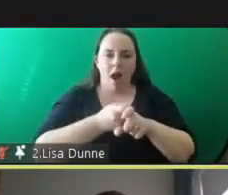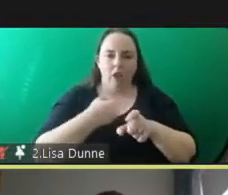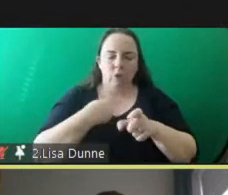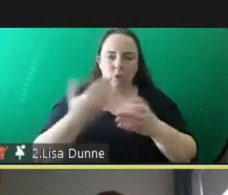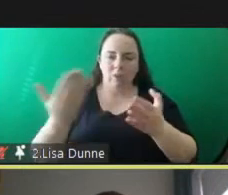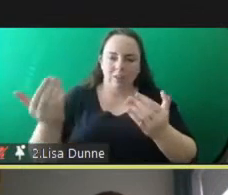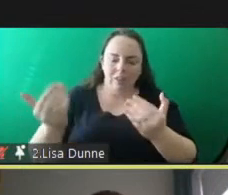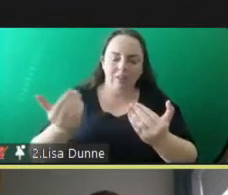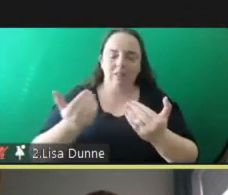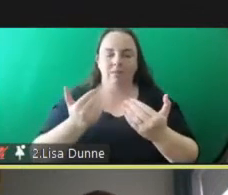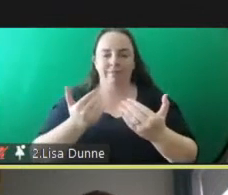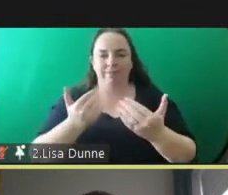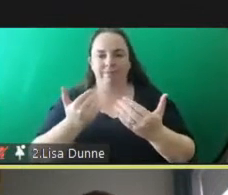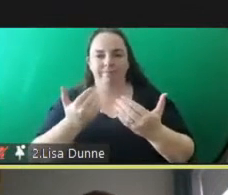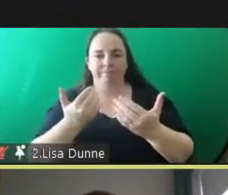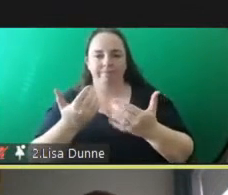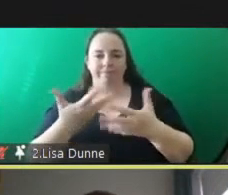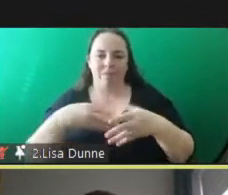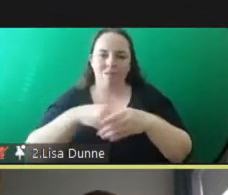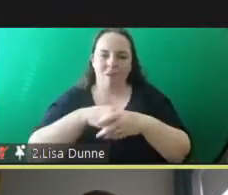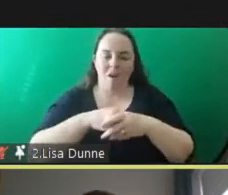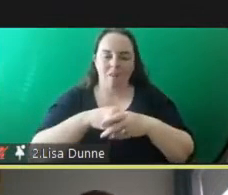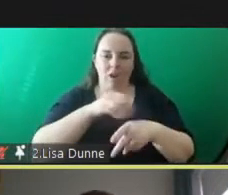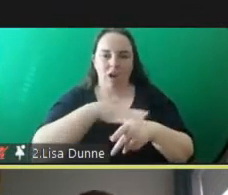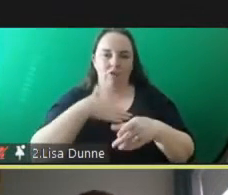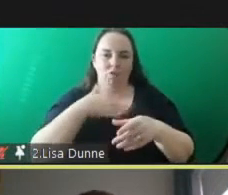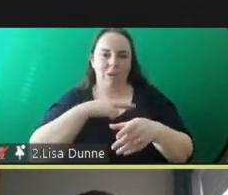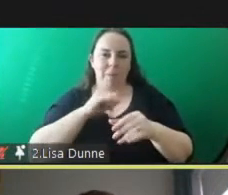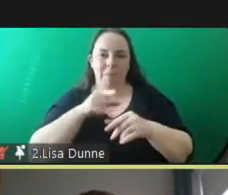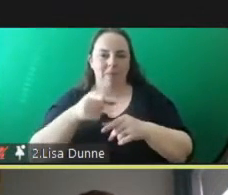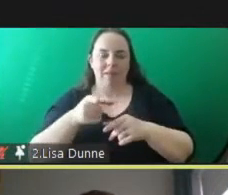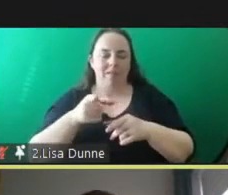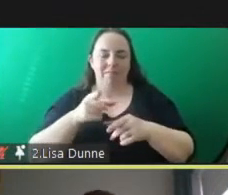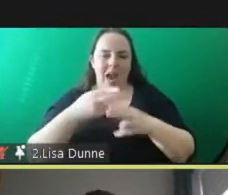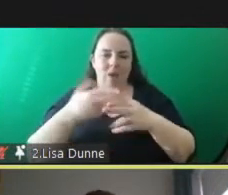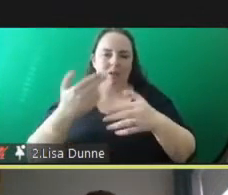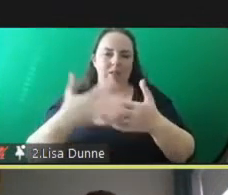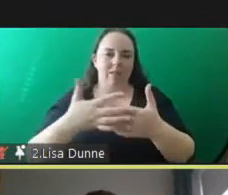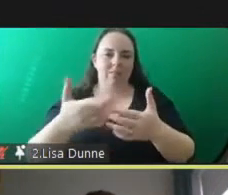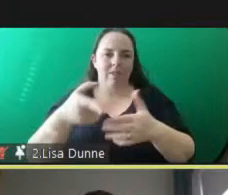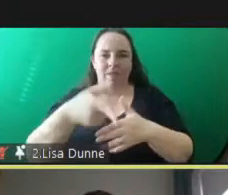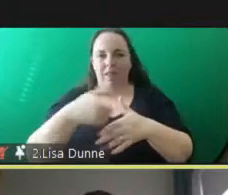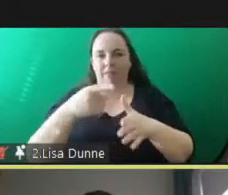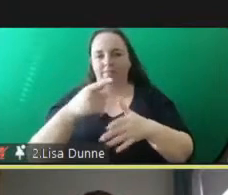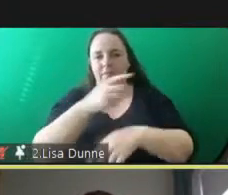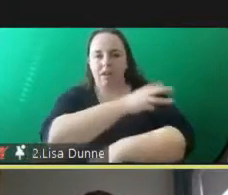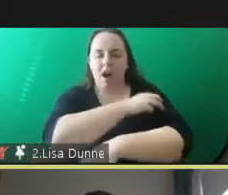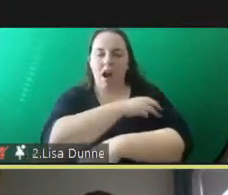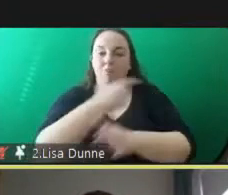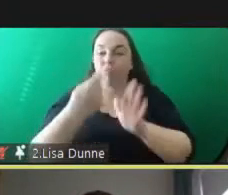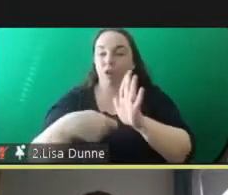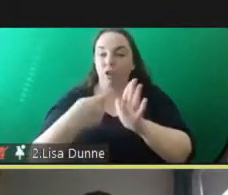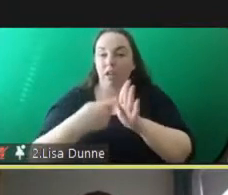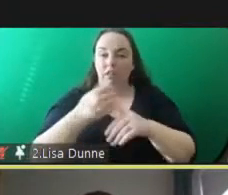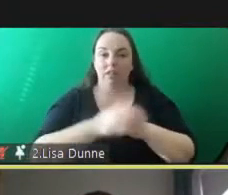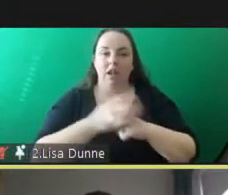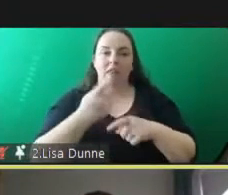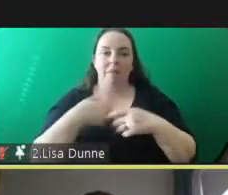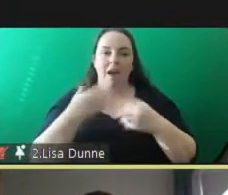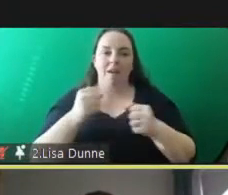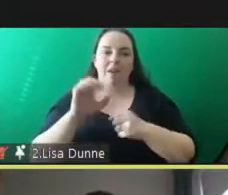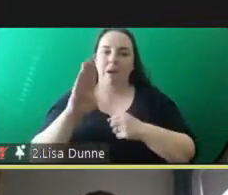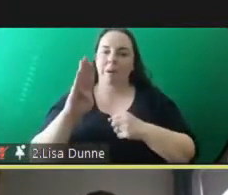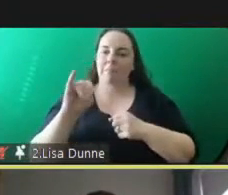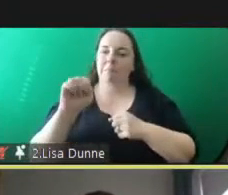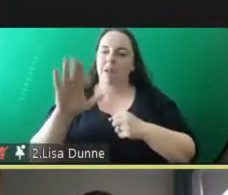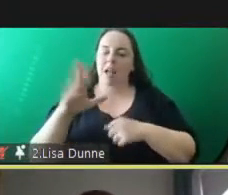potentially beyond the the scope and reach of the guard the youth diversion project and then there's the bail supervision scheme which is